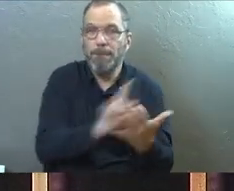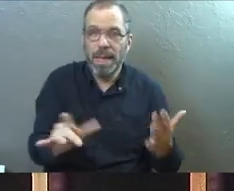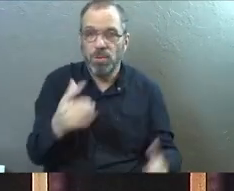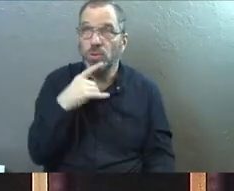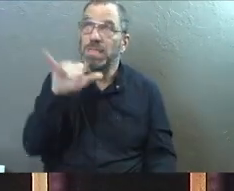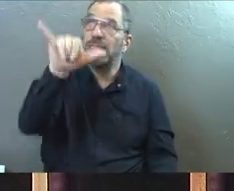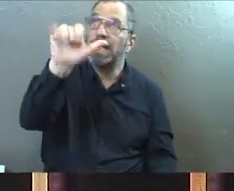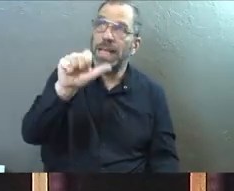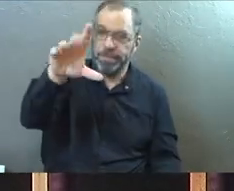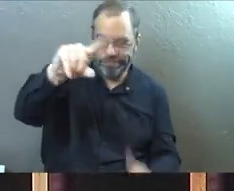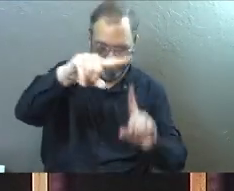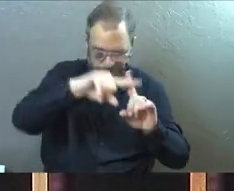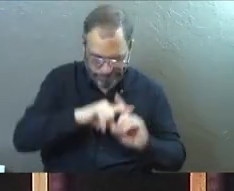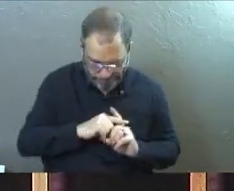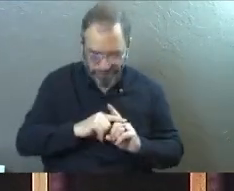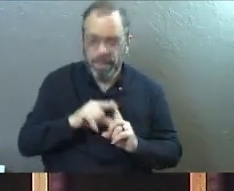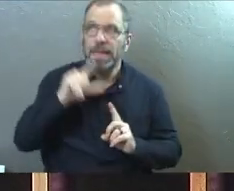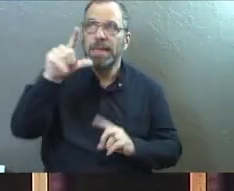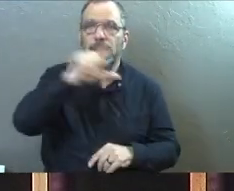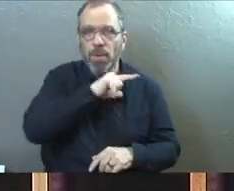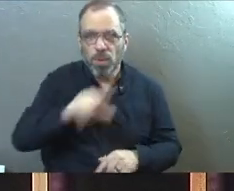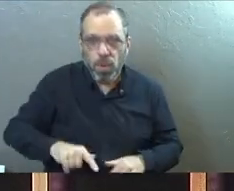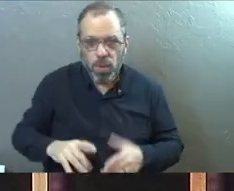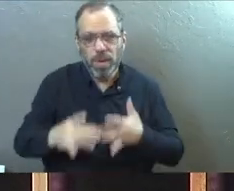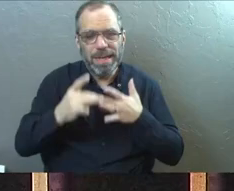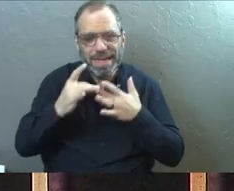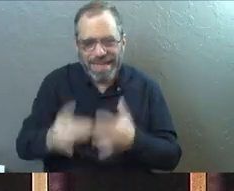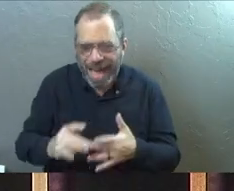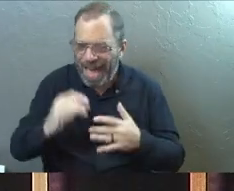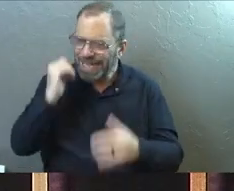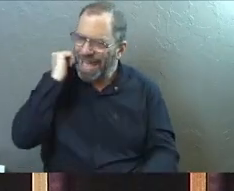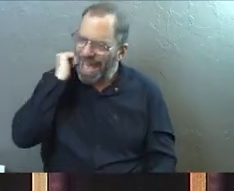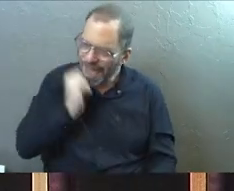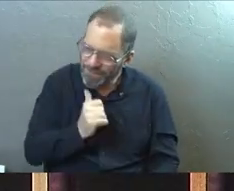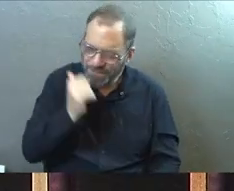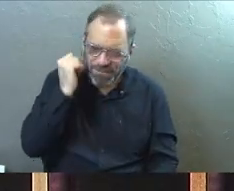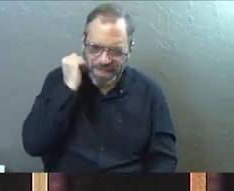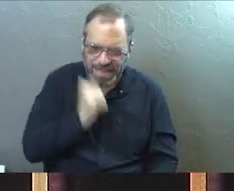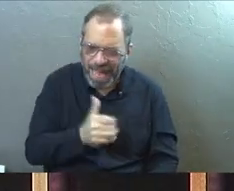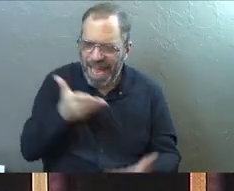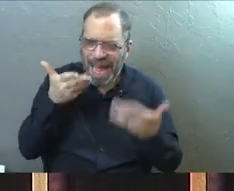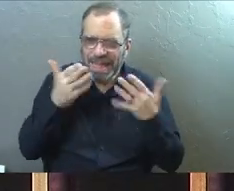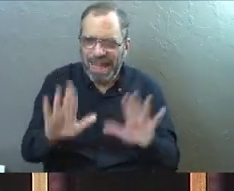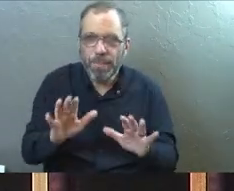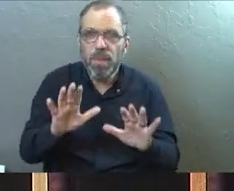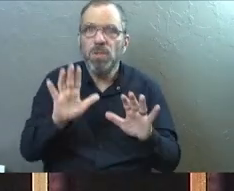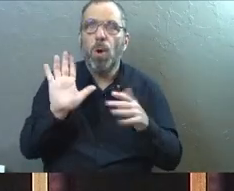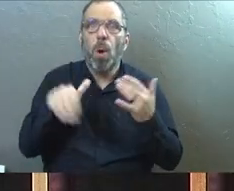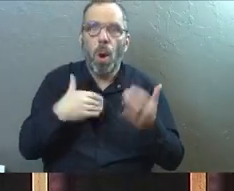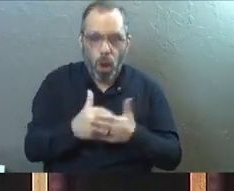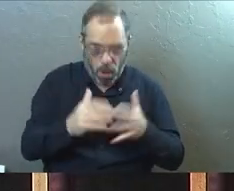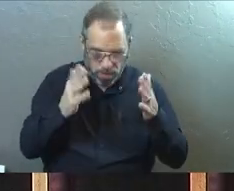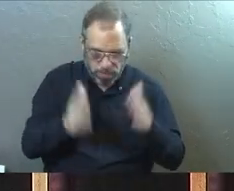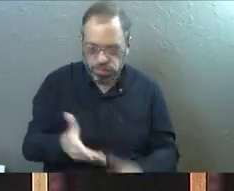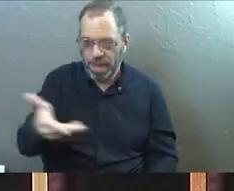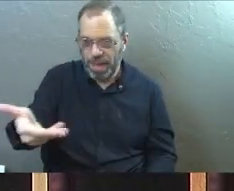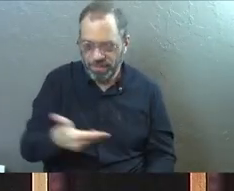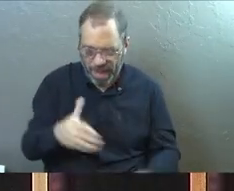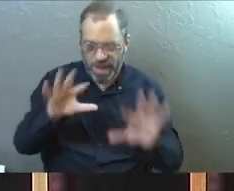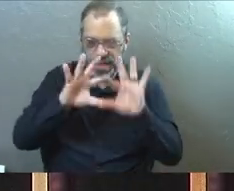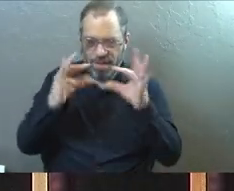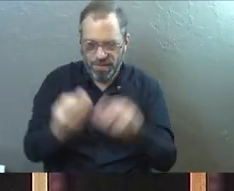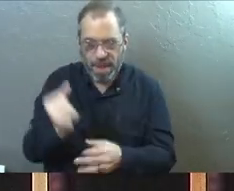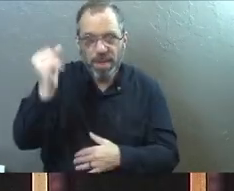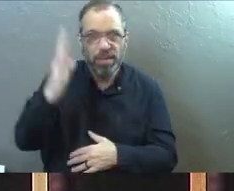just say yes and you let him be Lord and lead you and guide you every single day so every person is invited into the